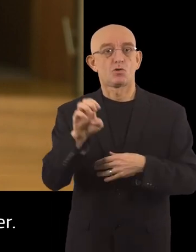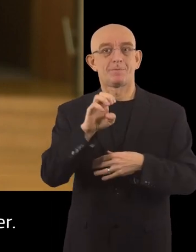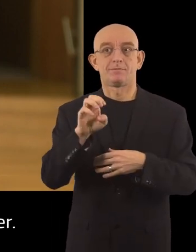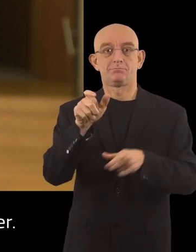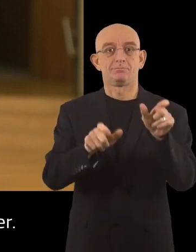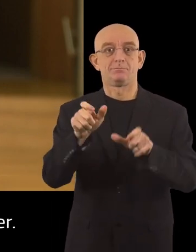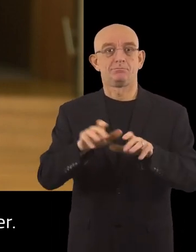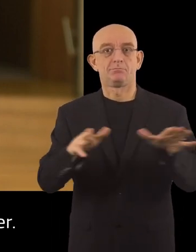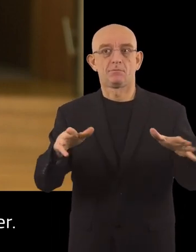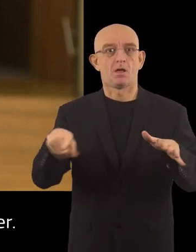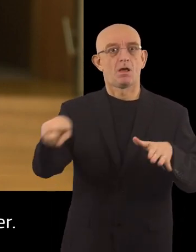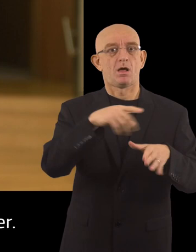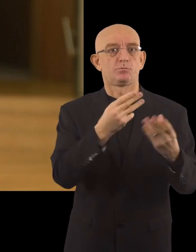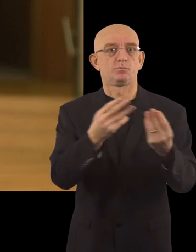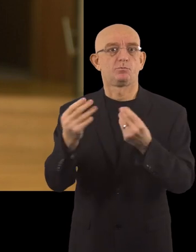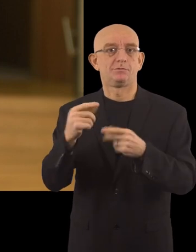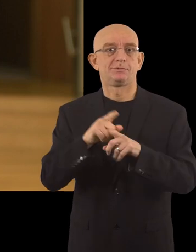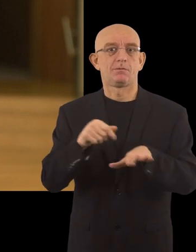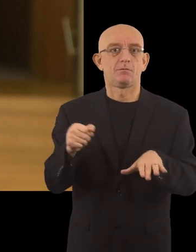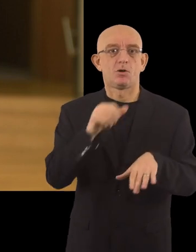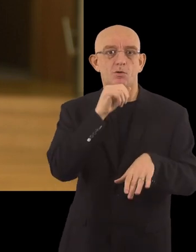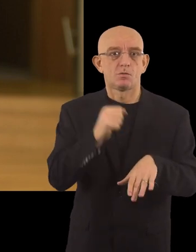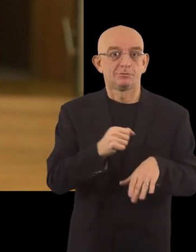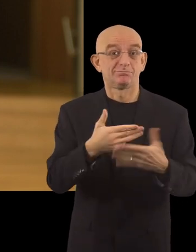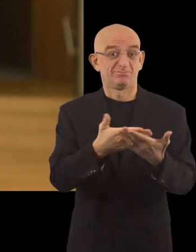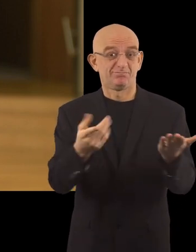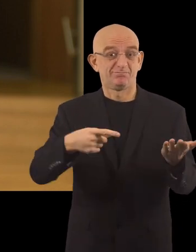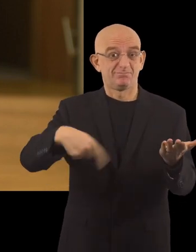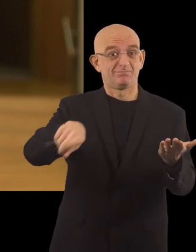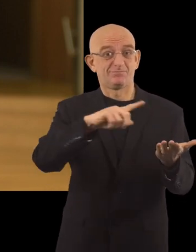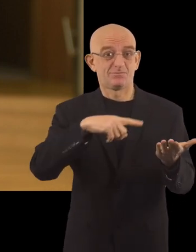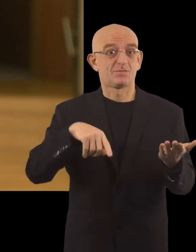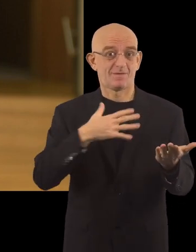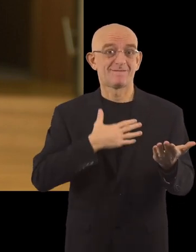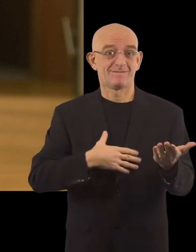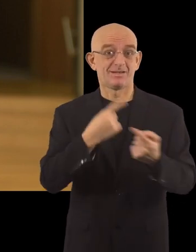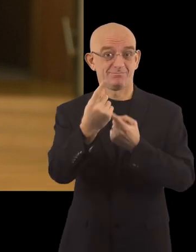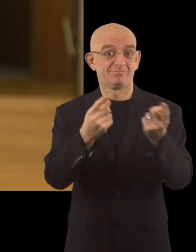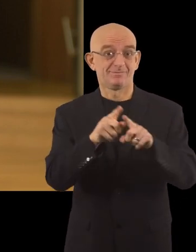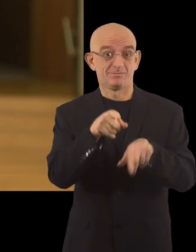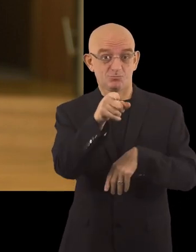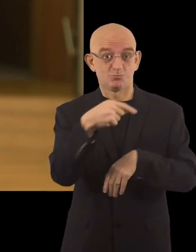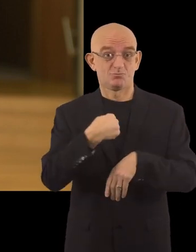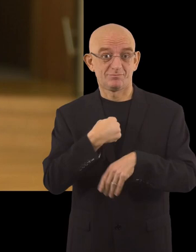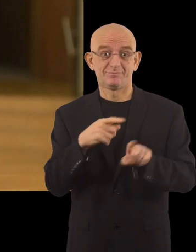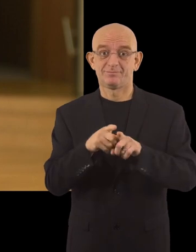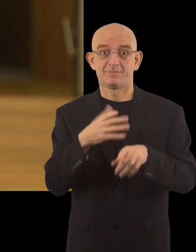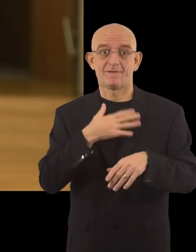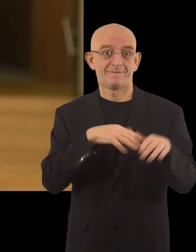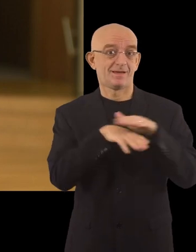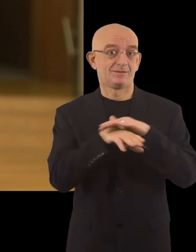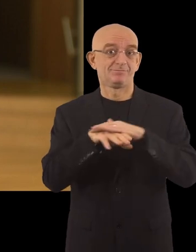European population is growing older. Sooner or later in life, every one of us will need an accessible